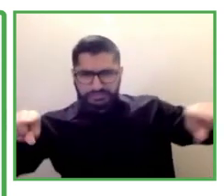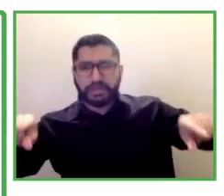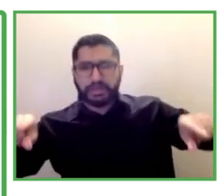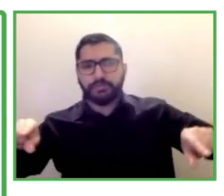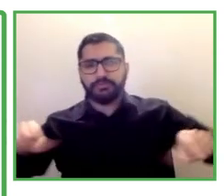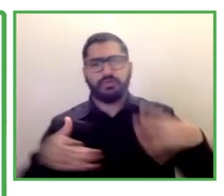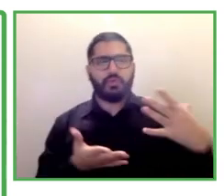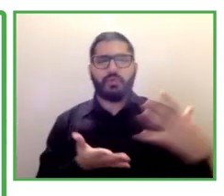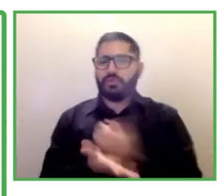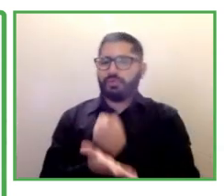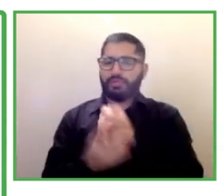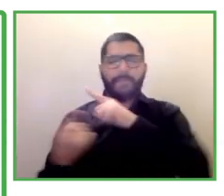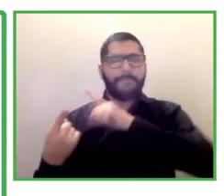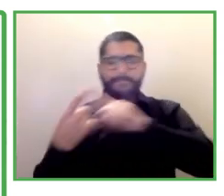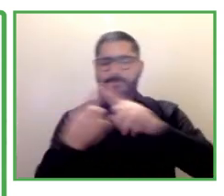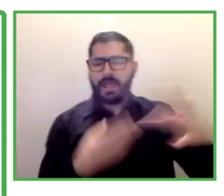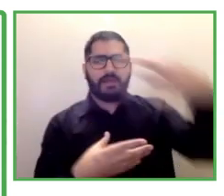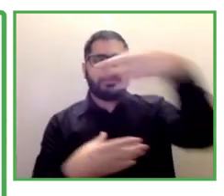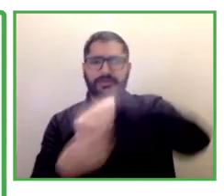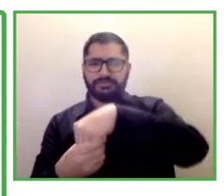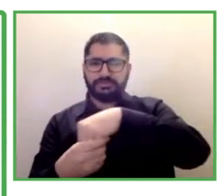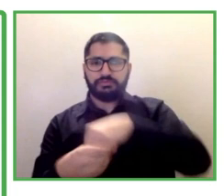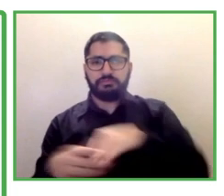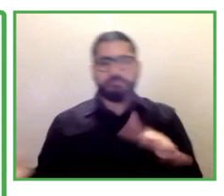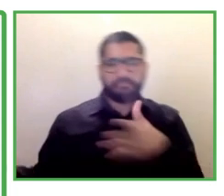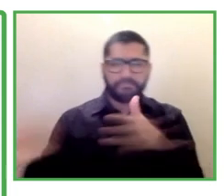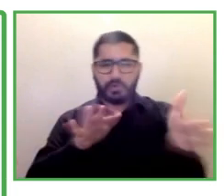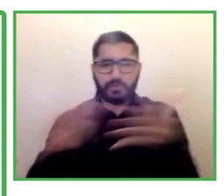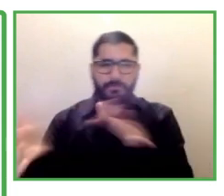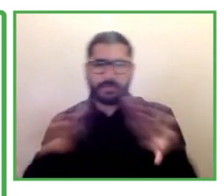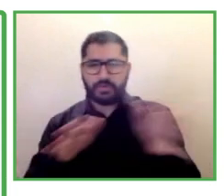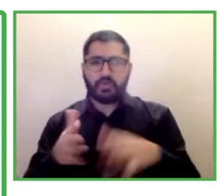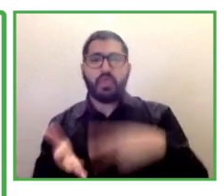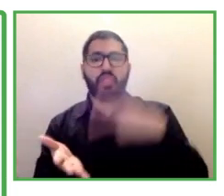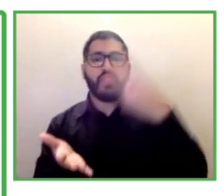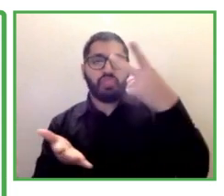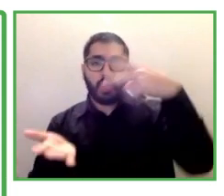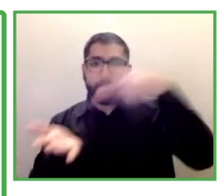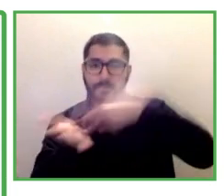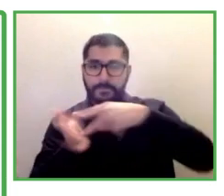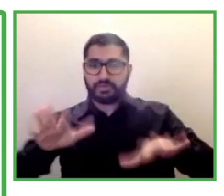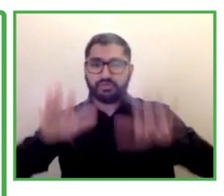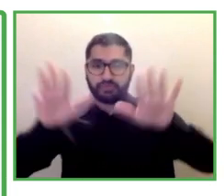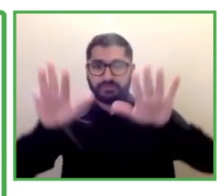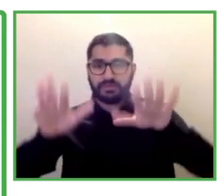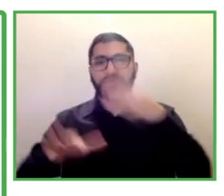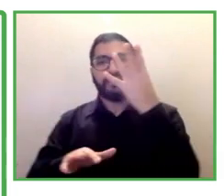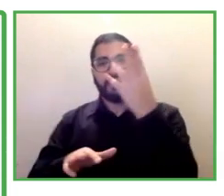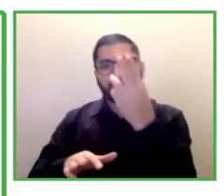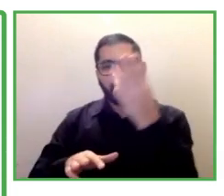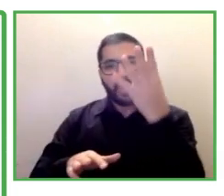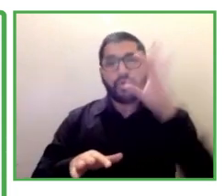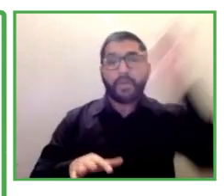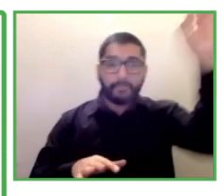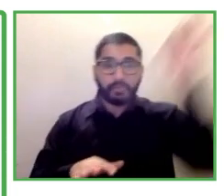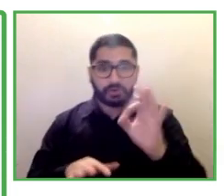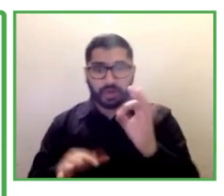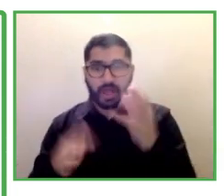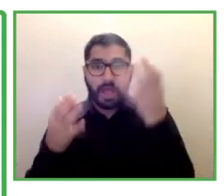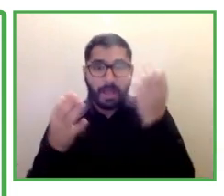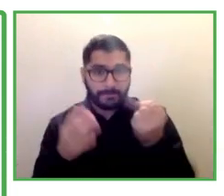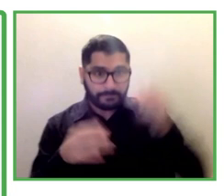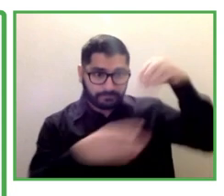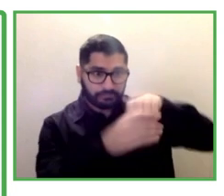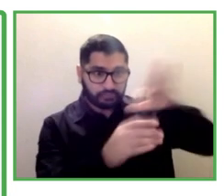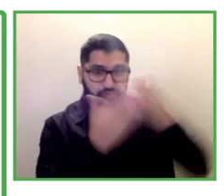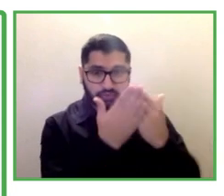places in that host organization's graduate program and a study that we did in 2018 showed that four months after graduating